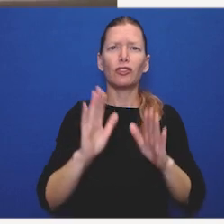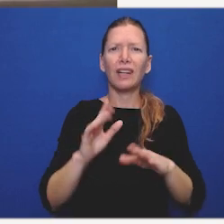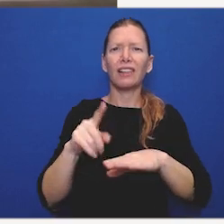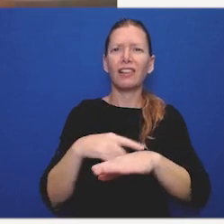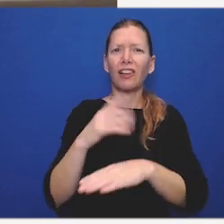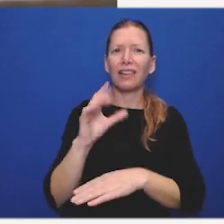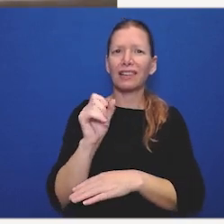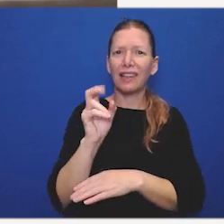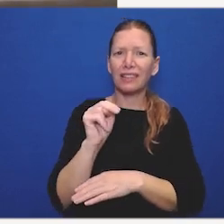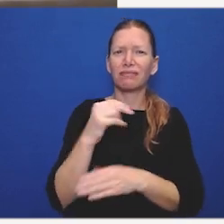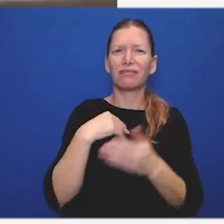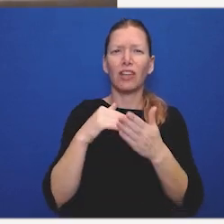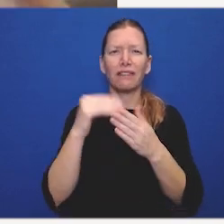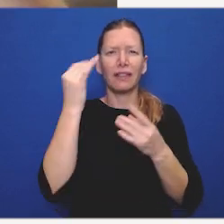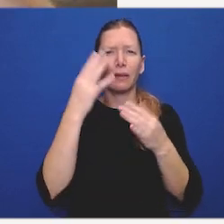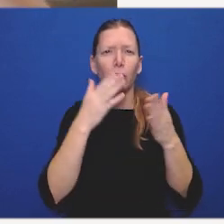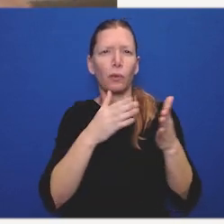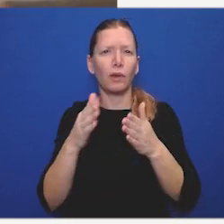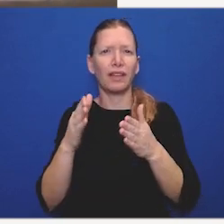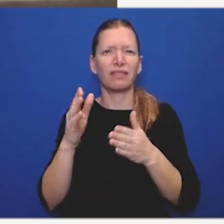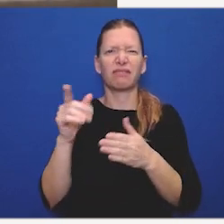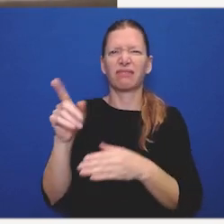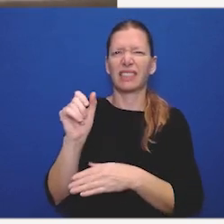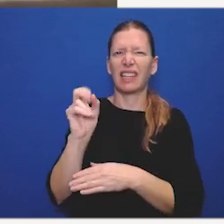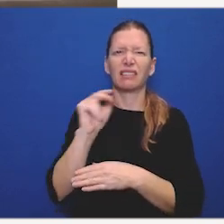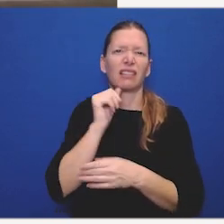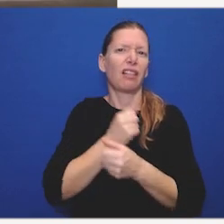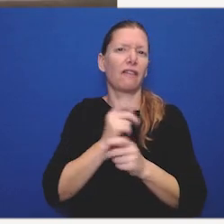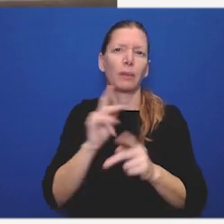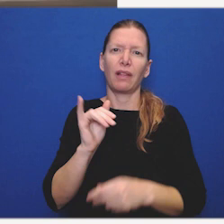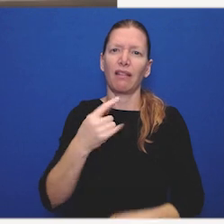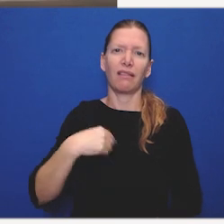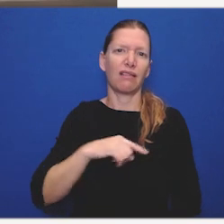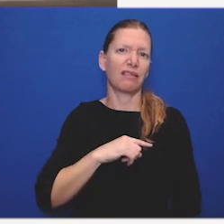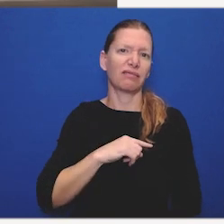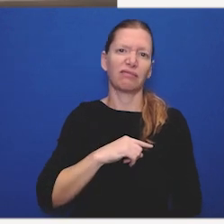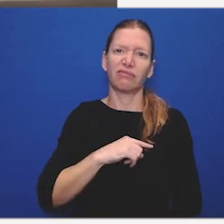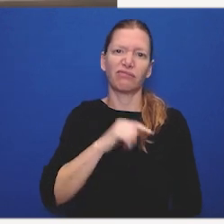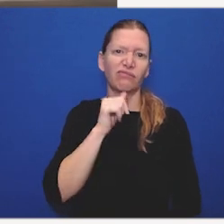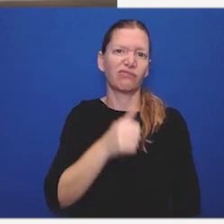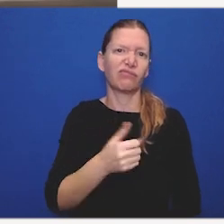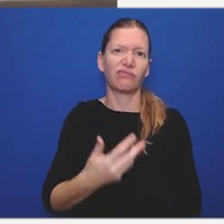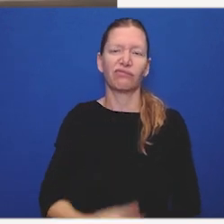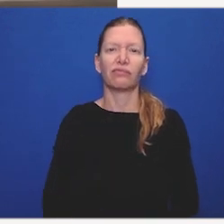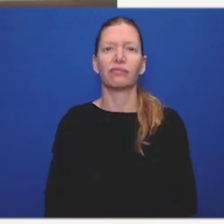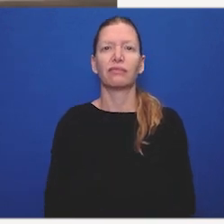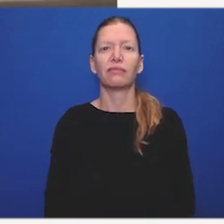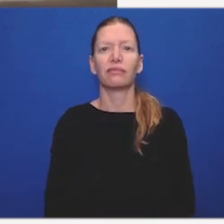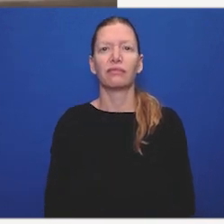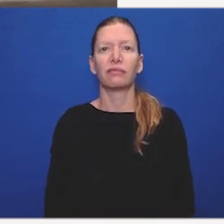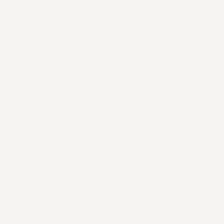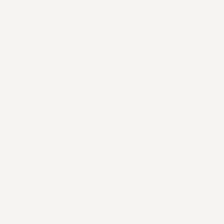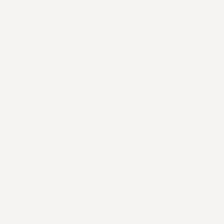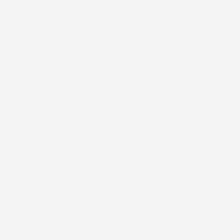there is a great and long canon and I often think about the way that it's a canon that doesn't love people like us